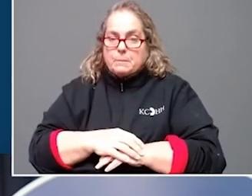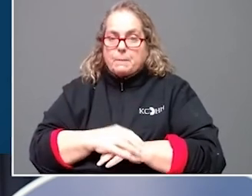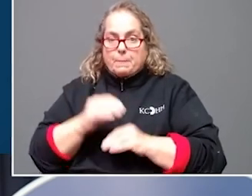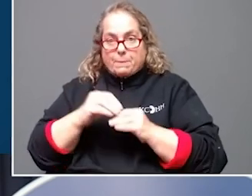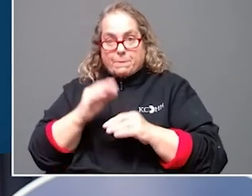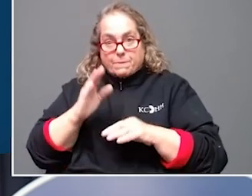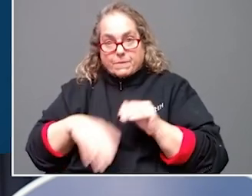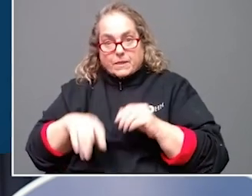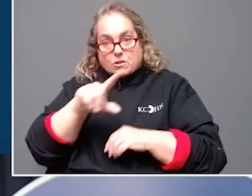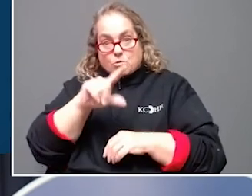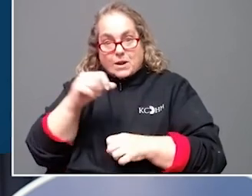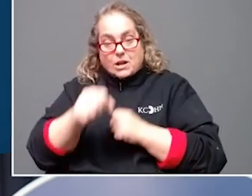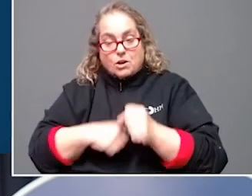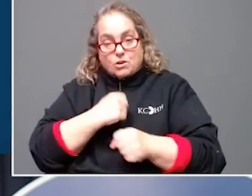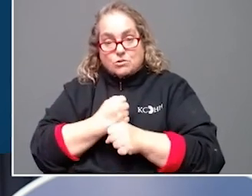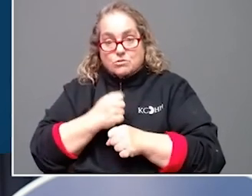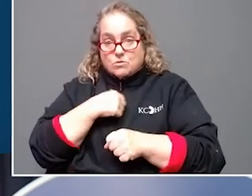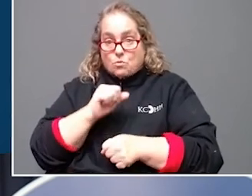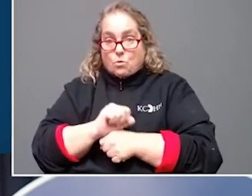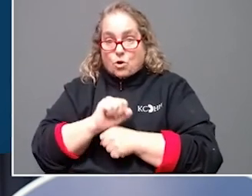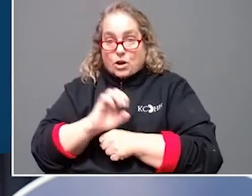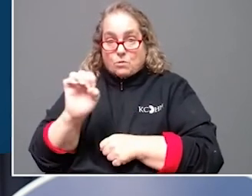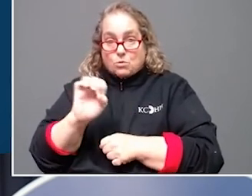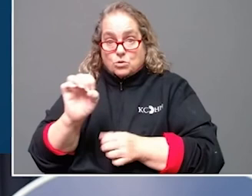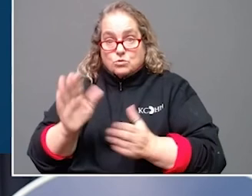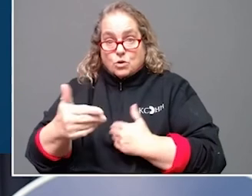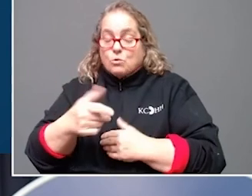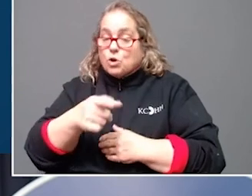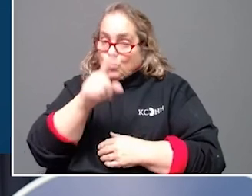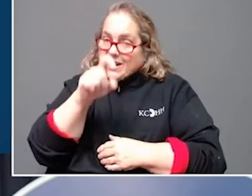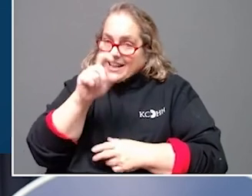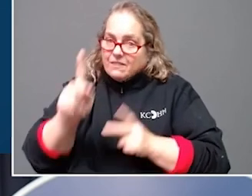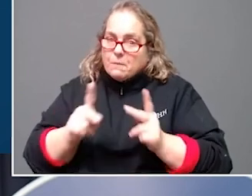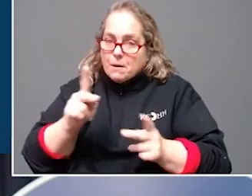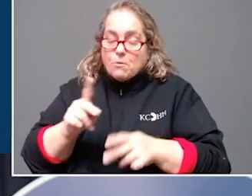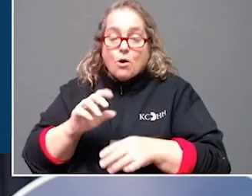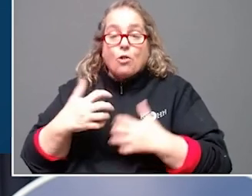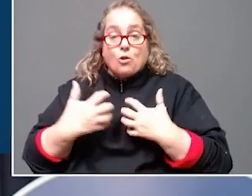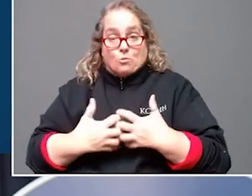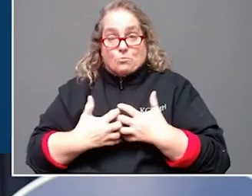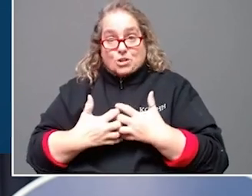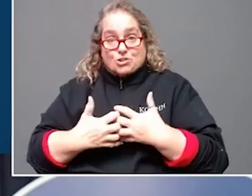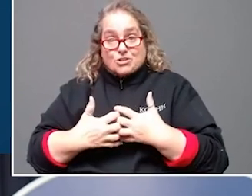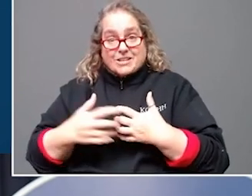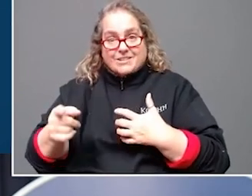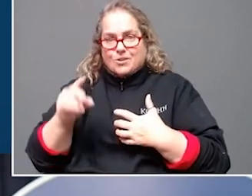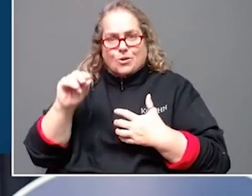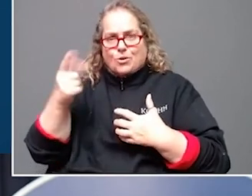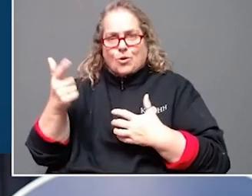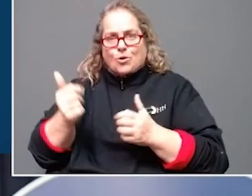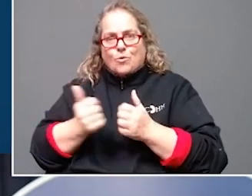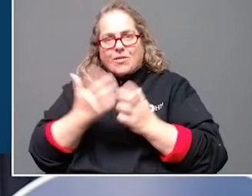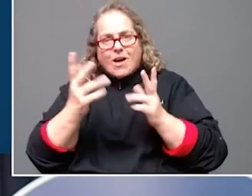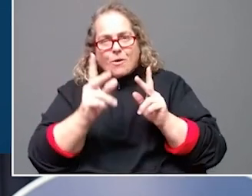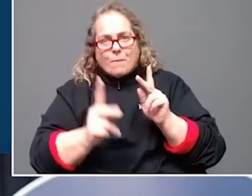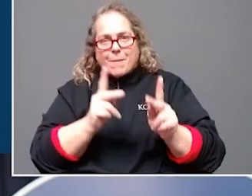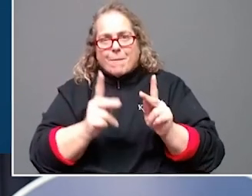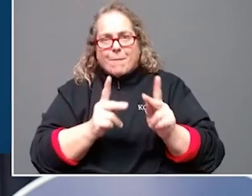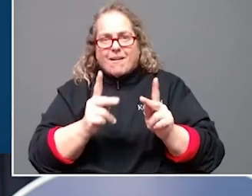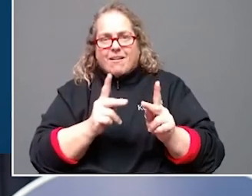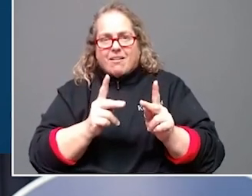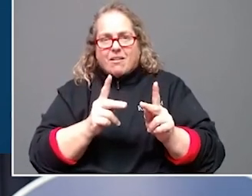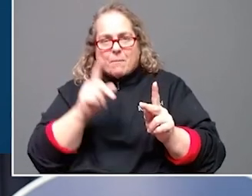practicing emergency physician, let me just assure you, you need the people. The machines don't do any good without the people. But Dr. Stack says he remains